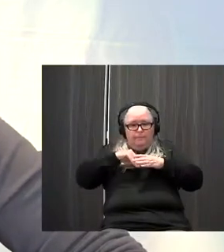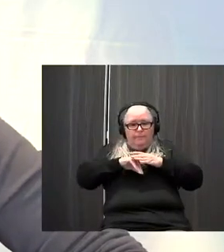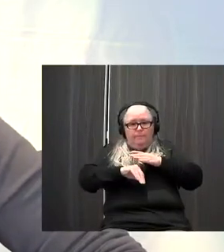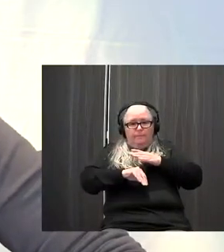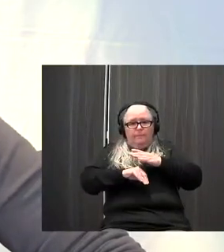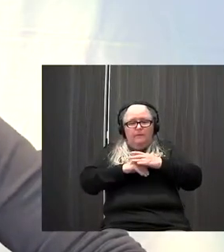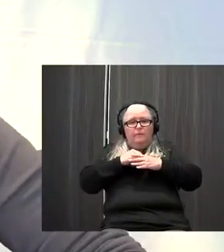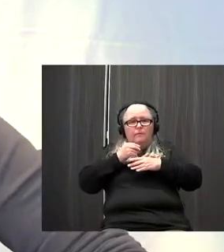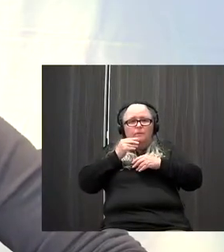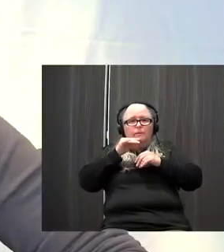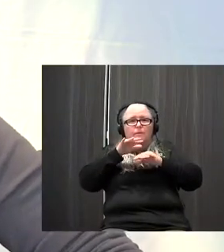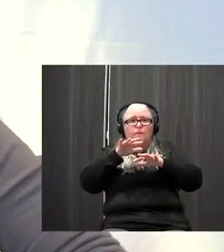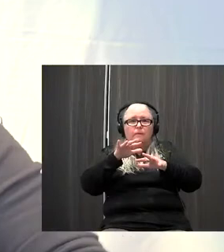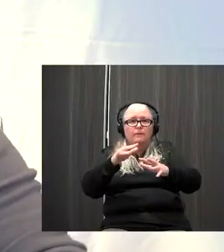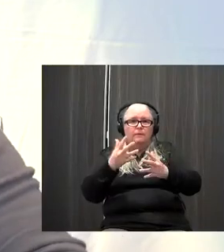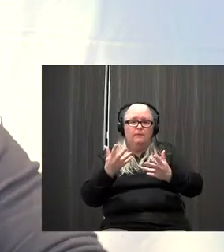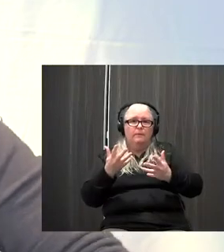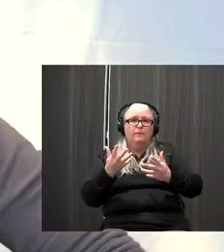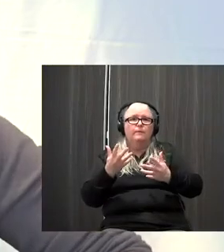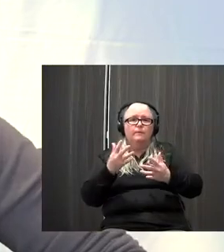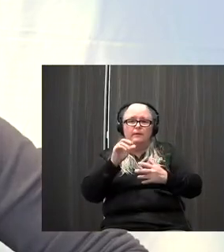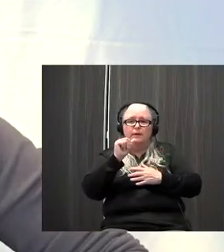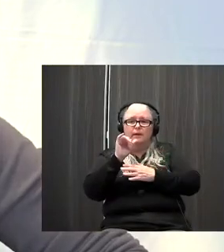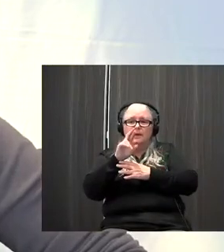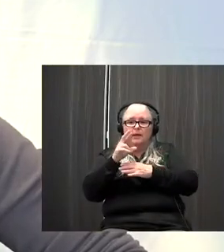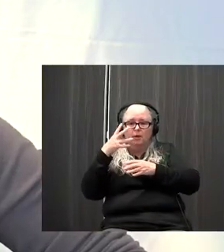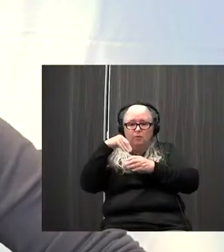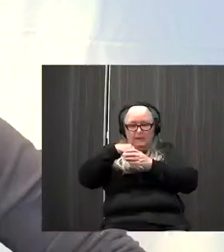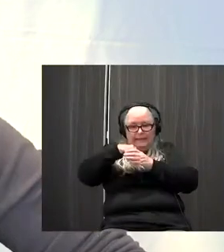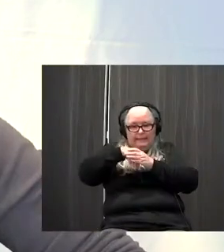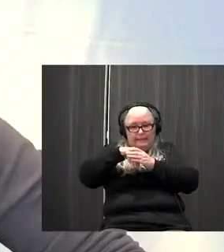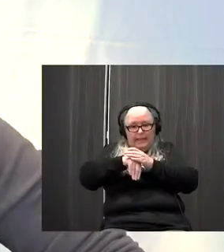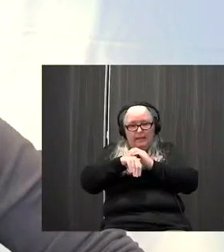fill, fill sort of those cavities.